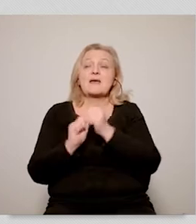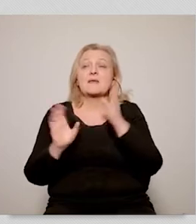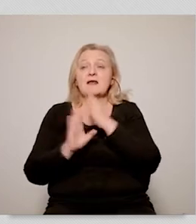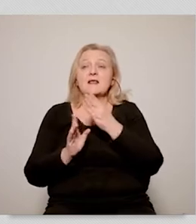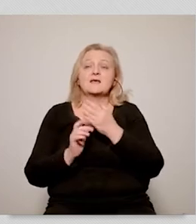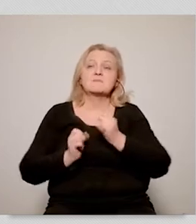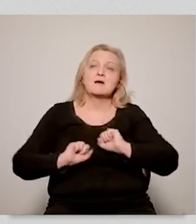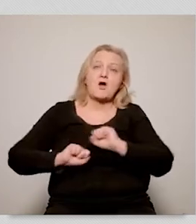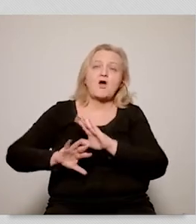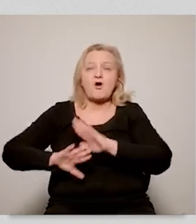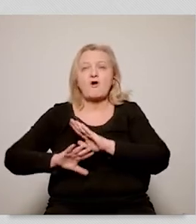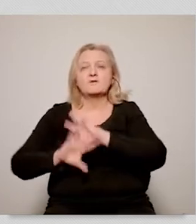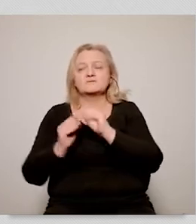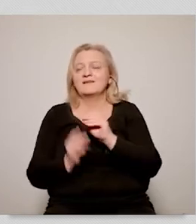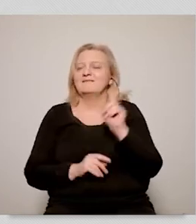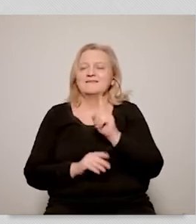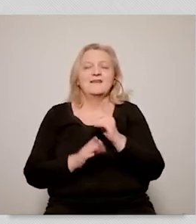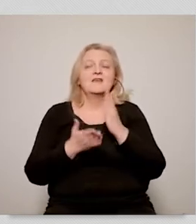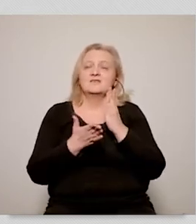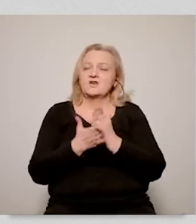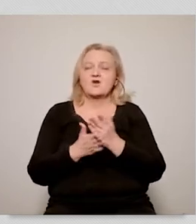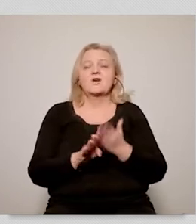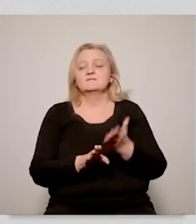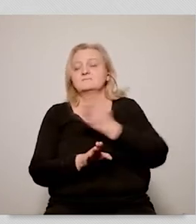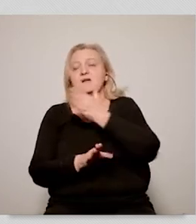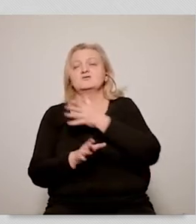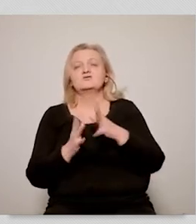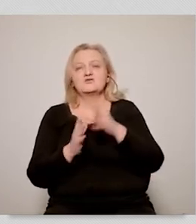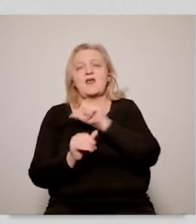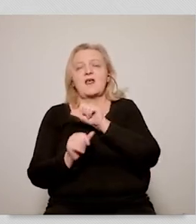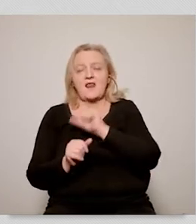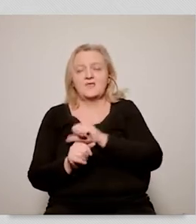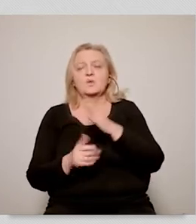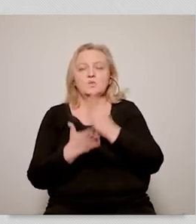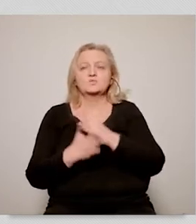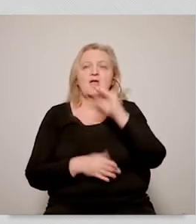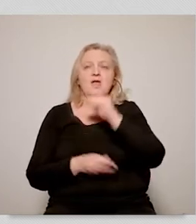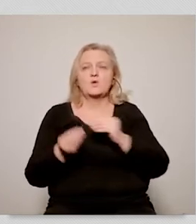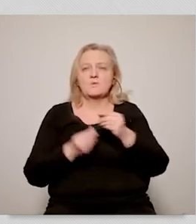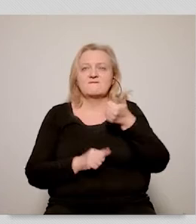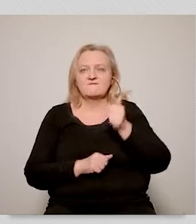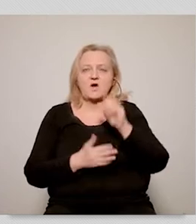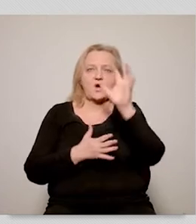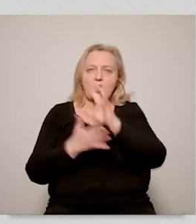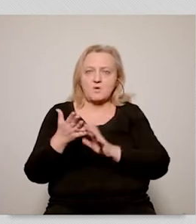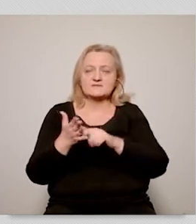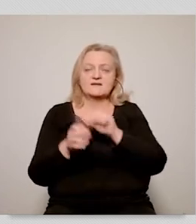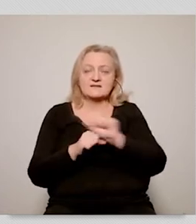It's not just combating the climate crisis.